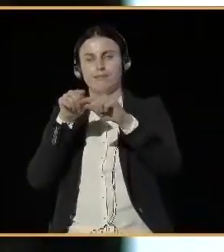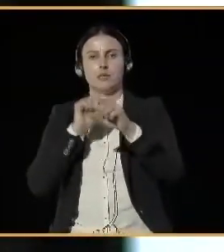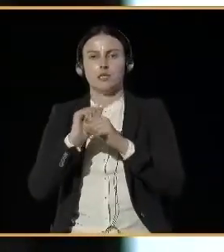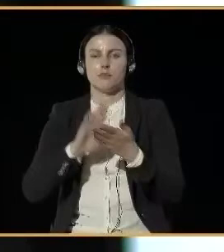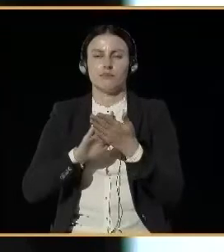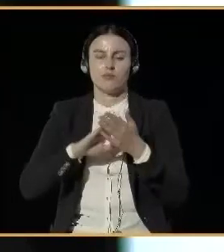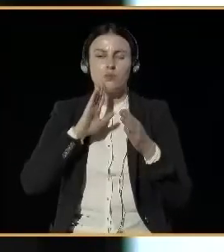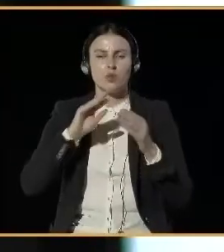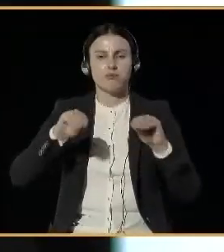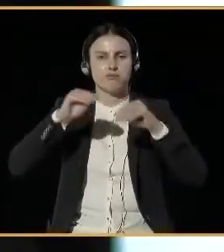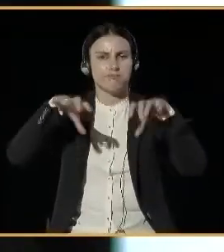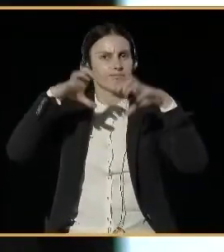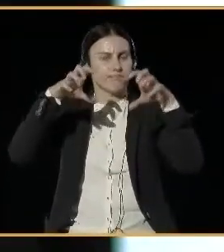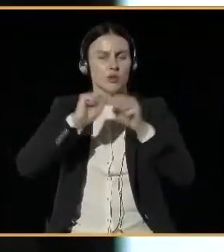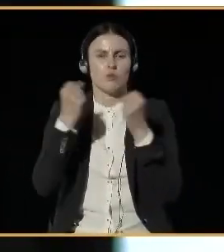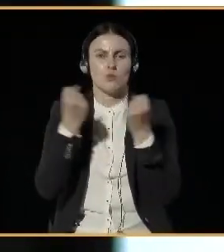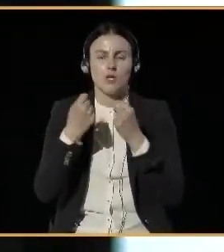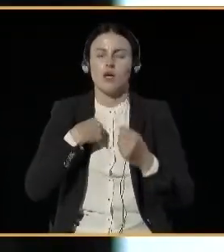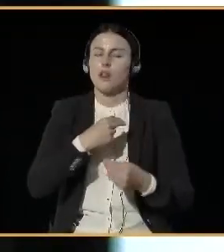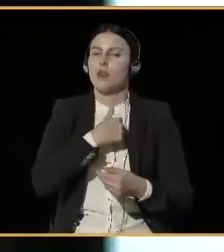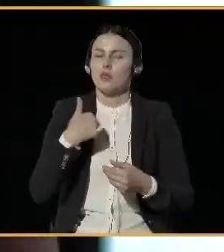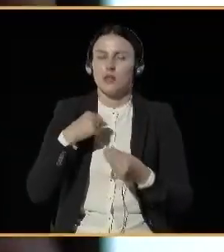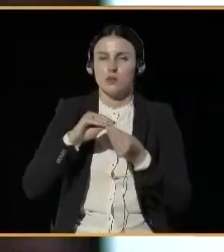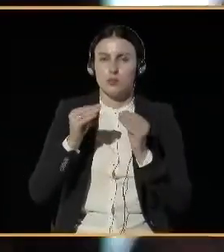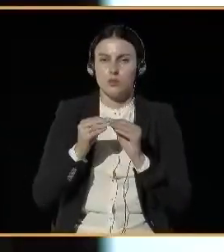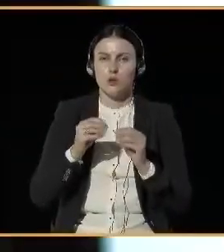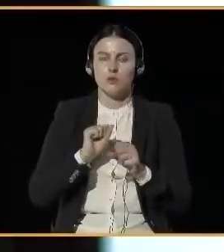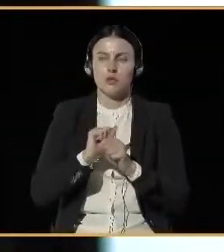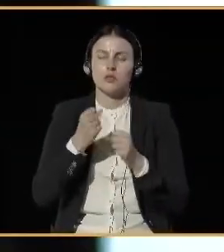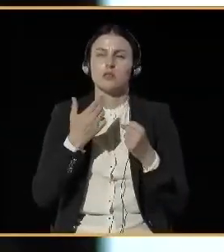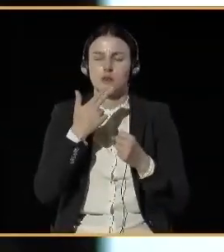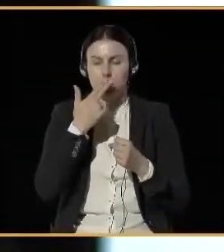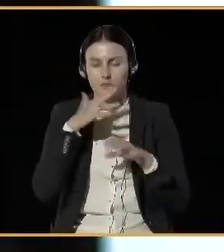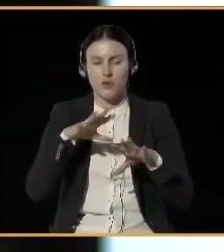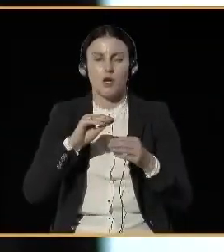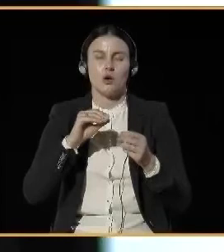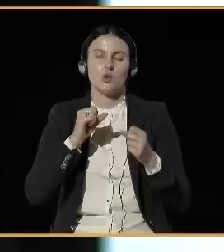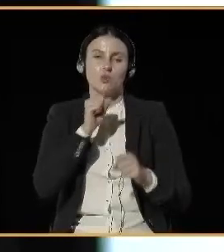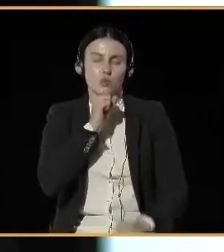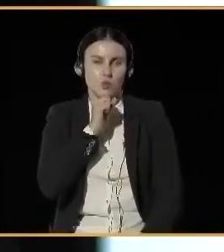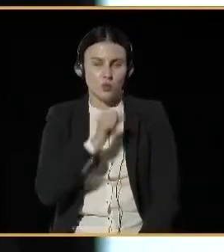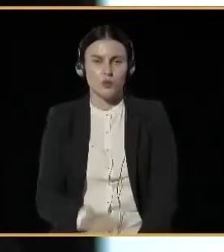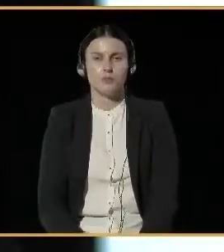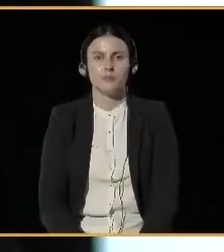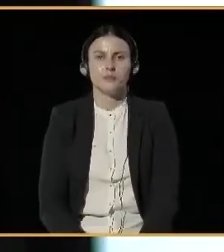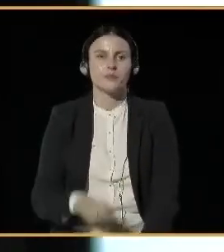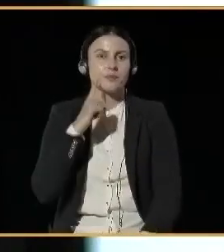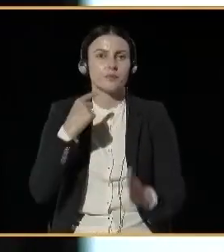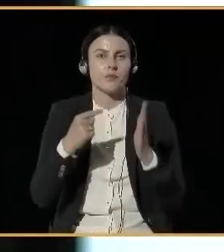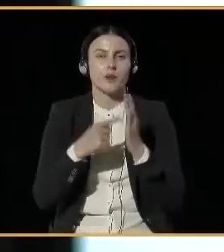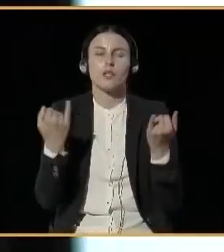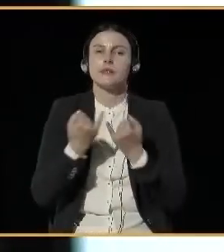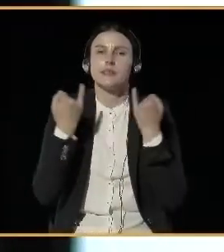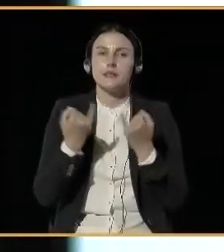air quality problem is really, really huge, and we are analyzing how we could possibly reach this. And there are so many lovely